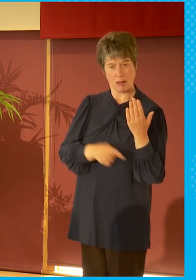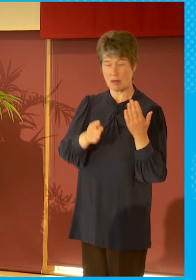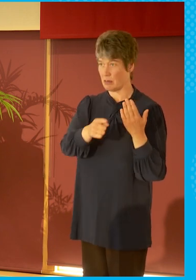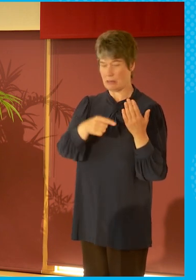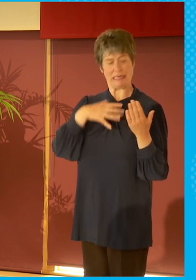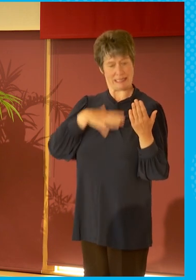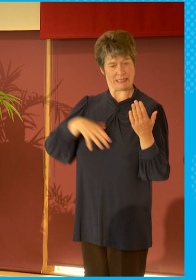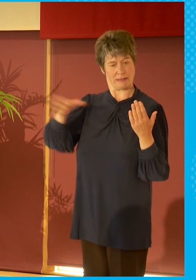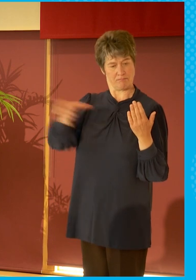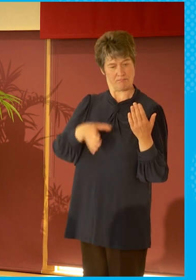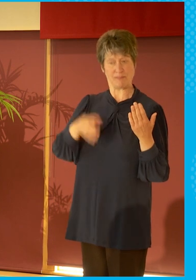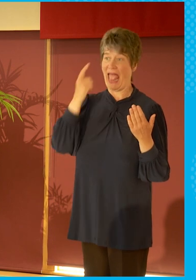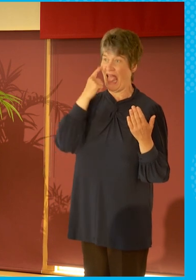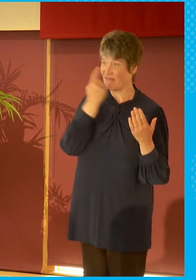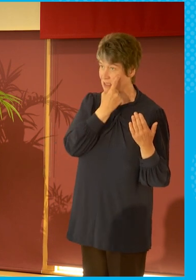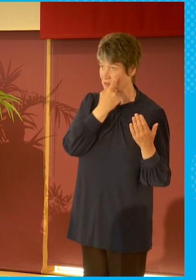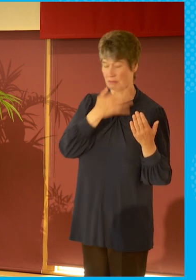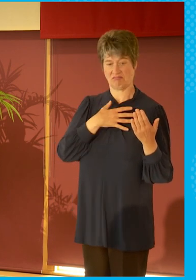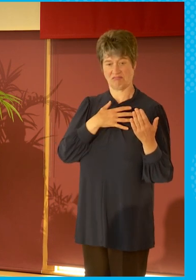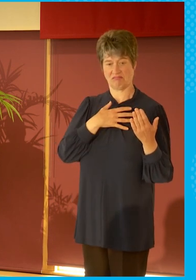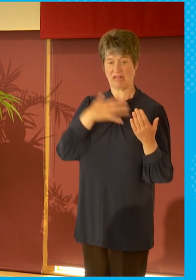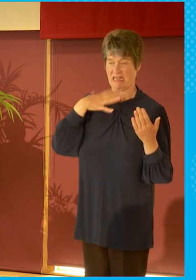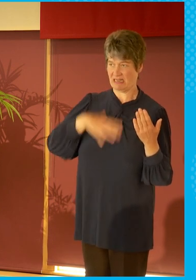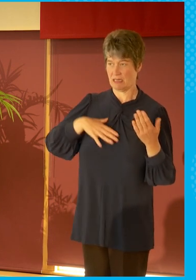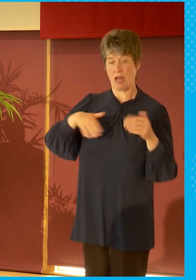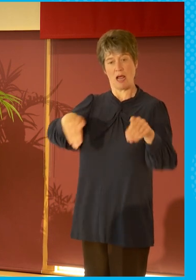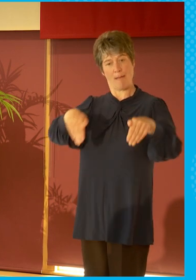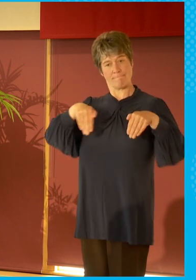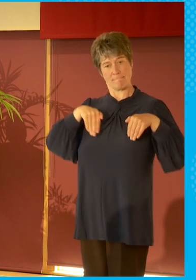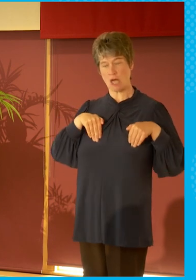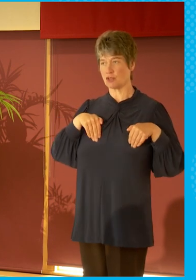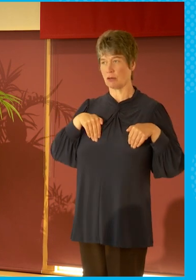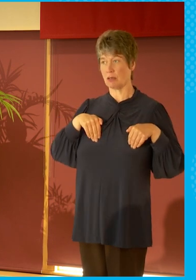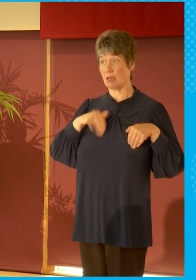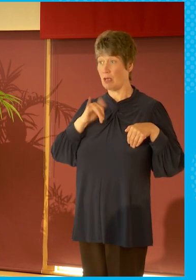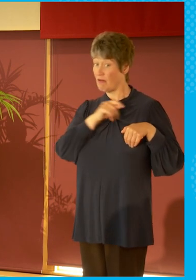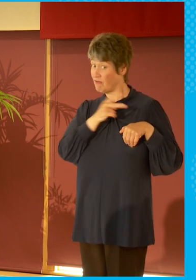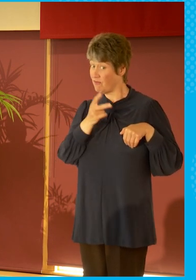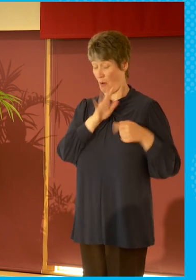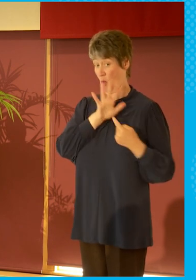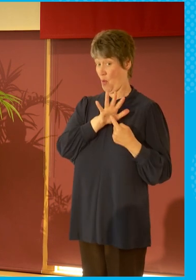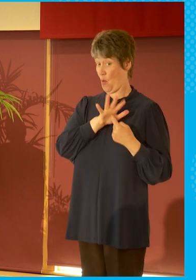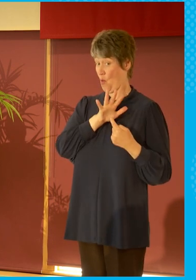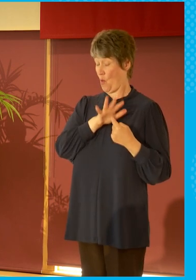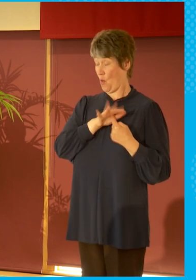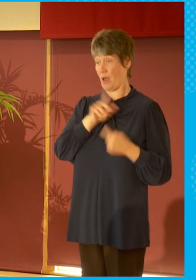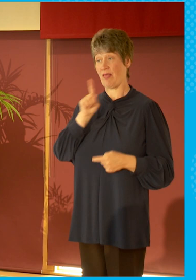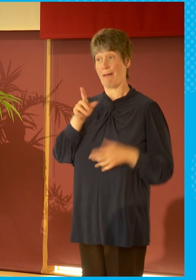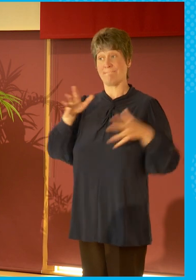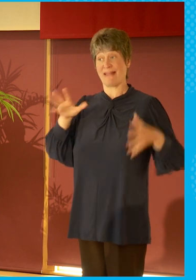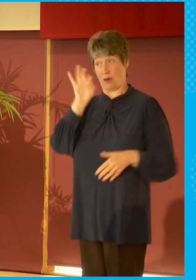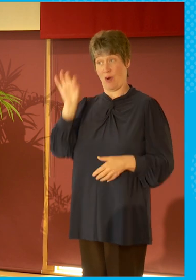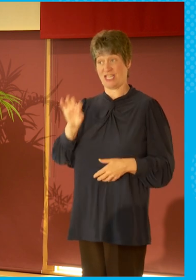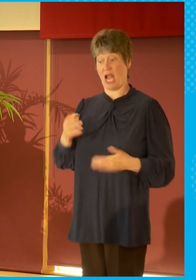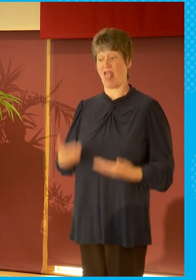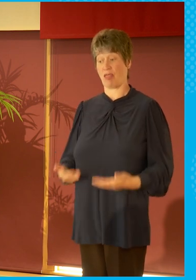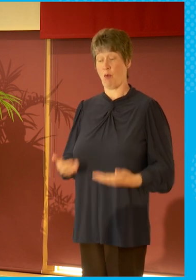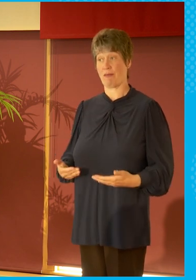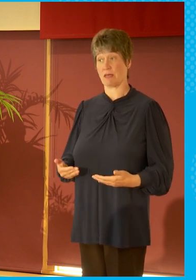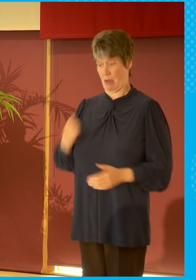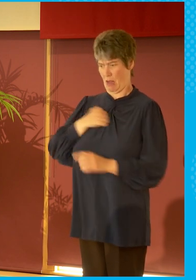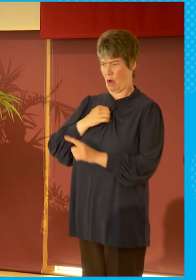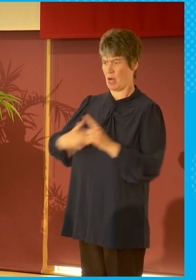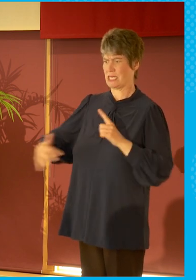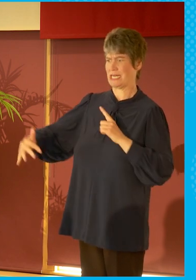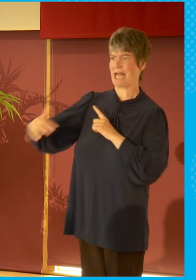and impartiality matter to us? That's very much in question at the present time in a society that's highly